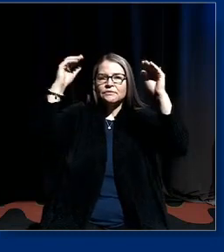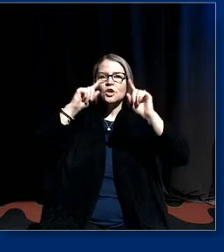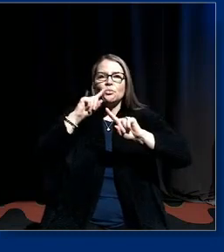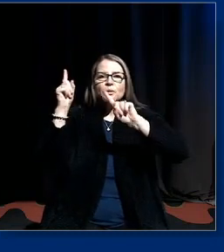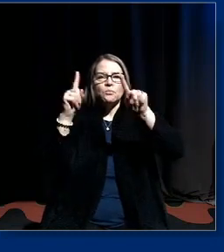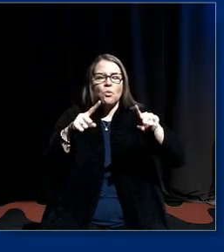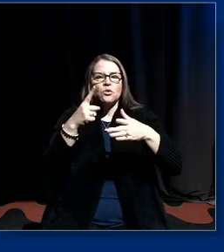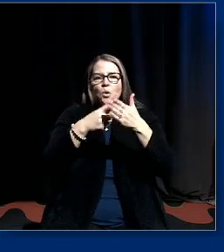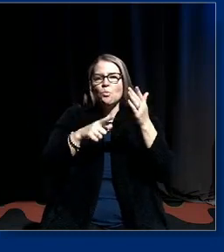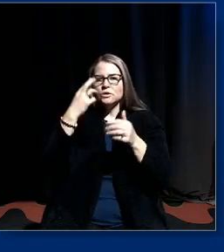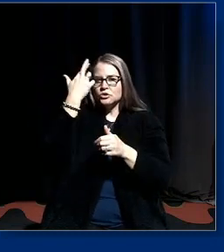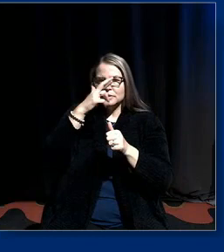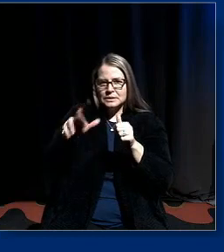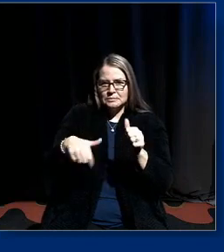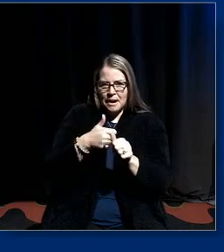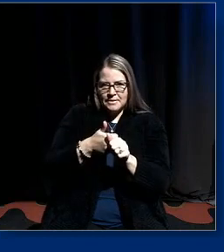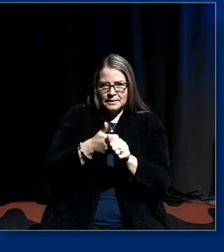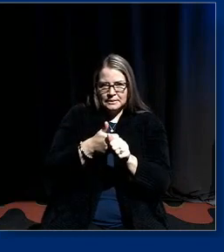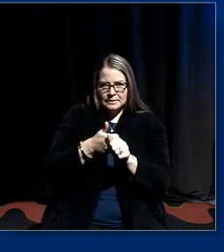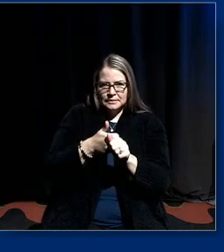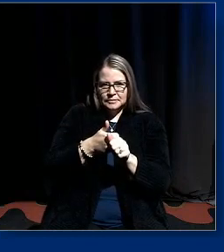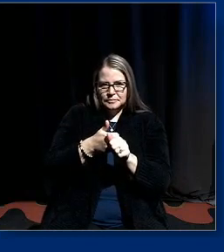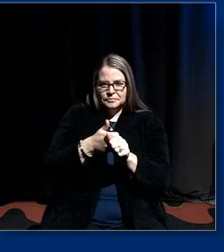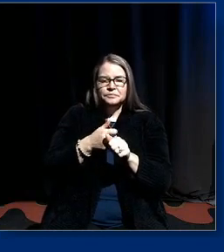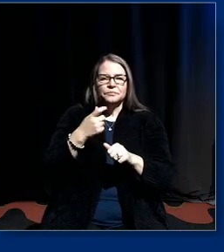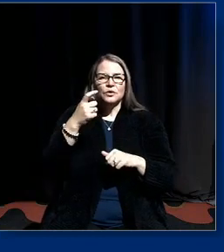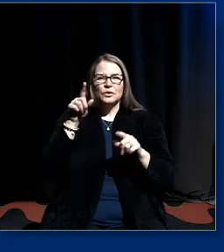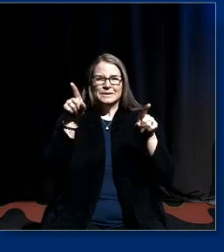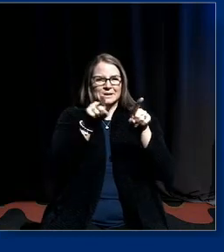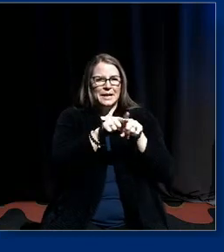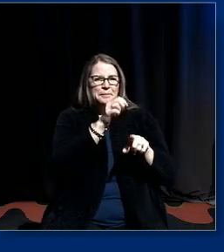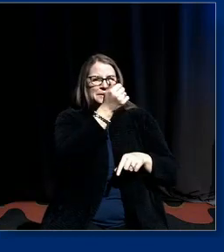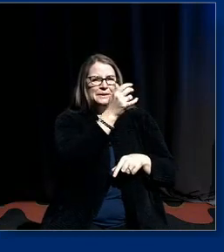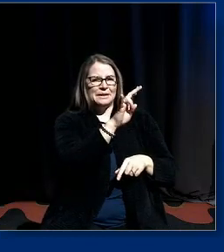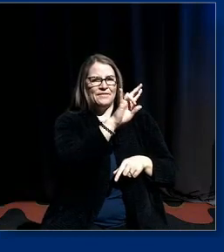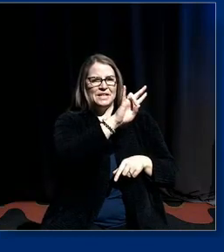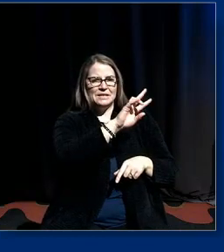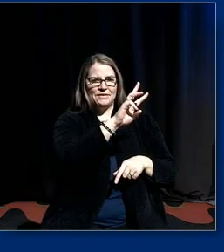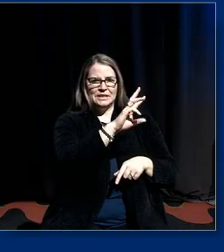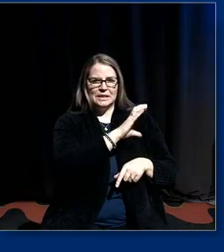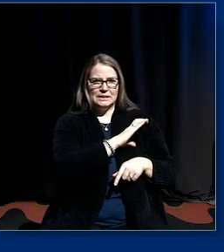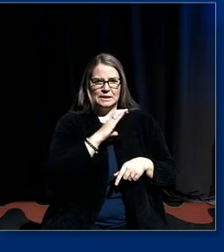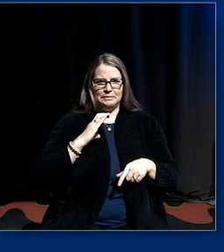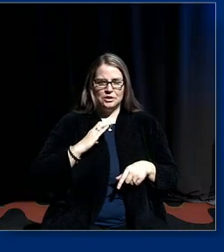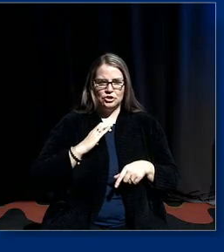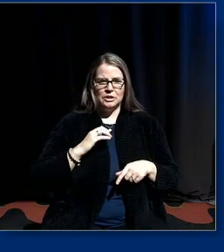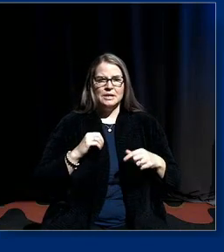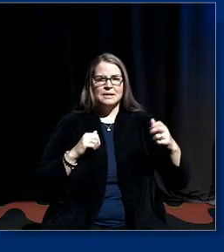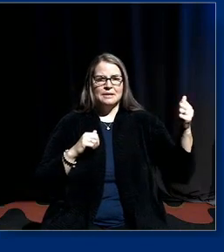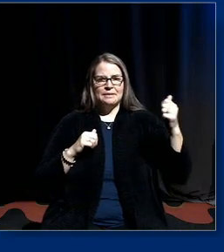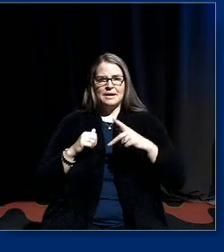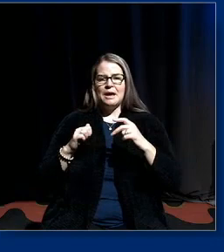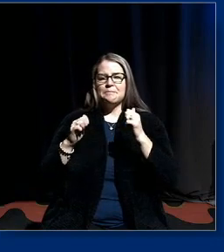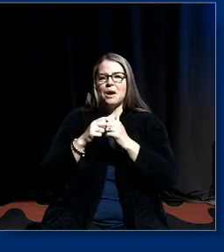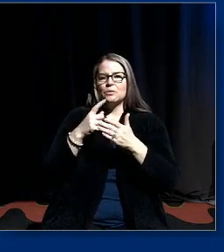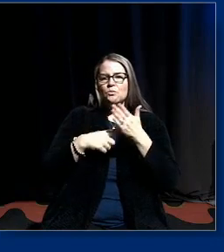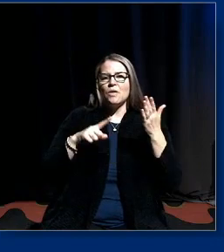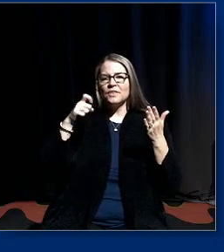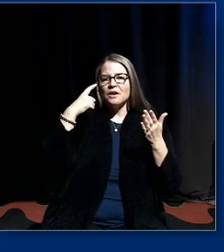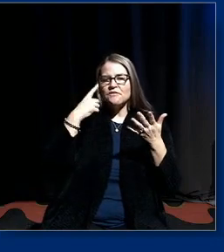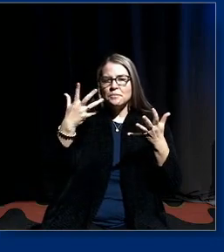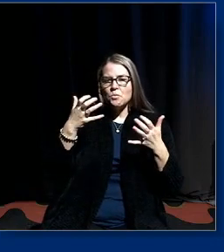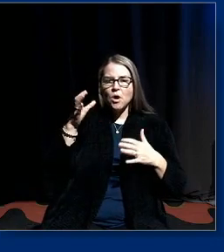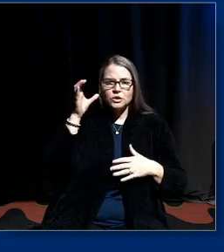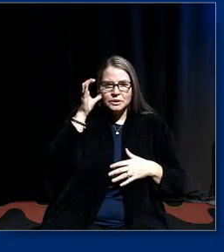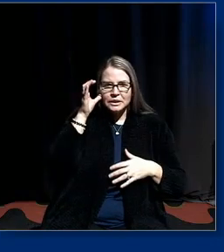on what lies behind it and just like the 1776 commission they came back with what the government wanted to hear which was